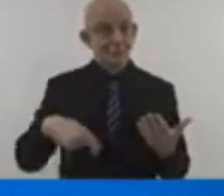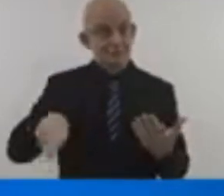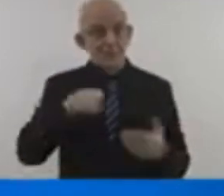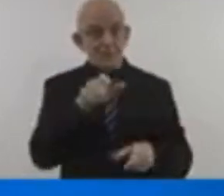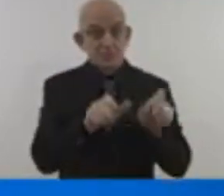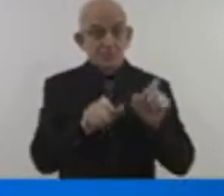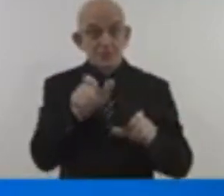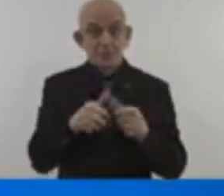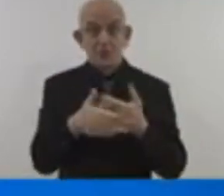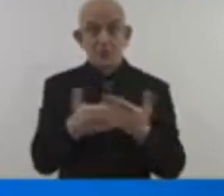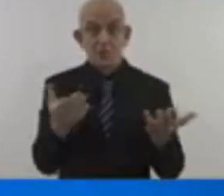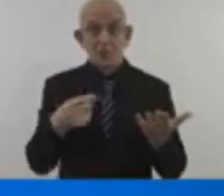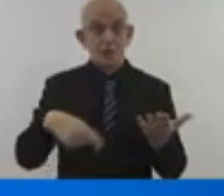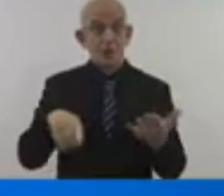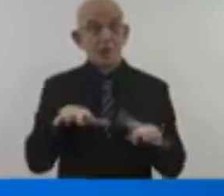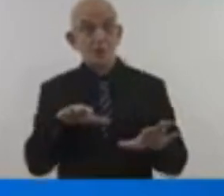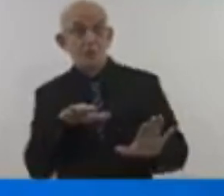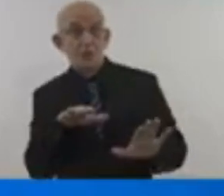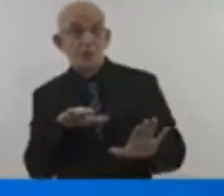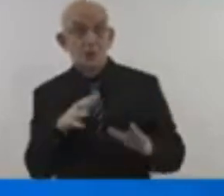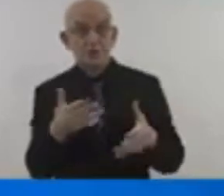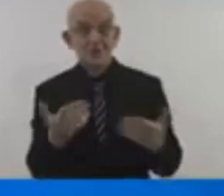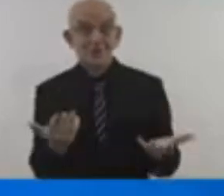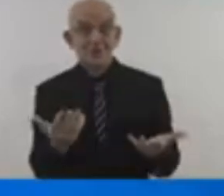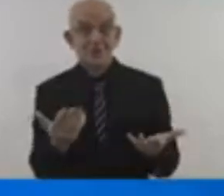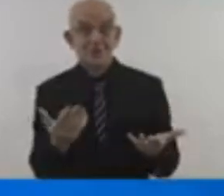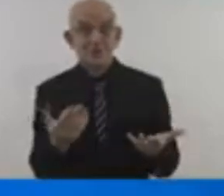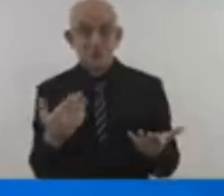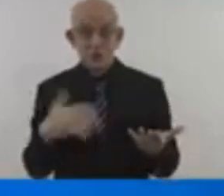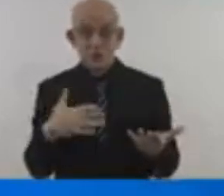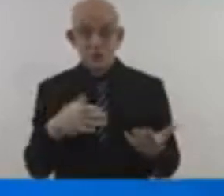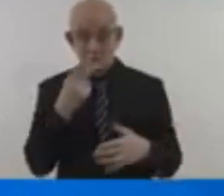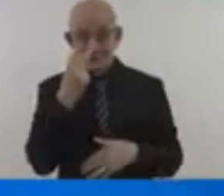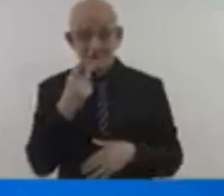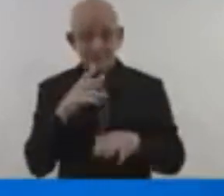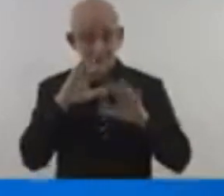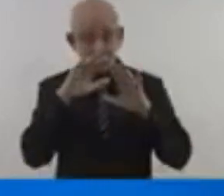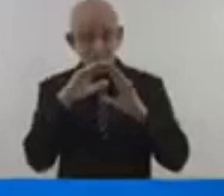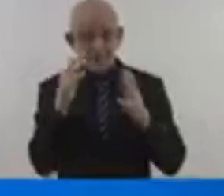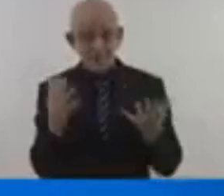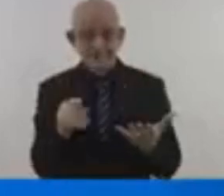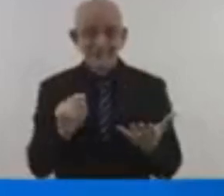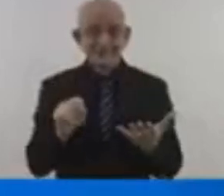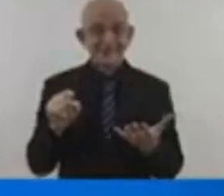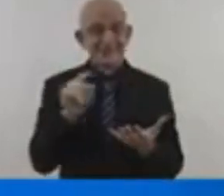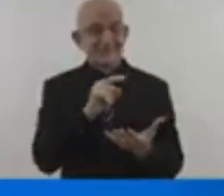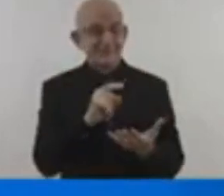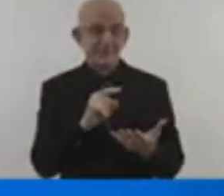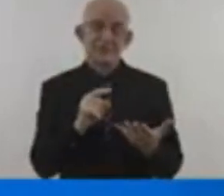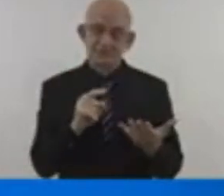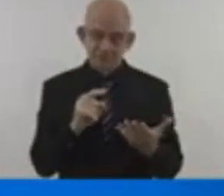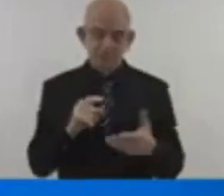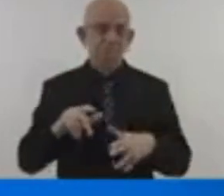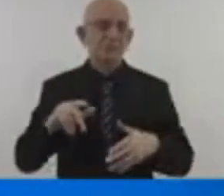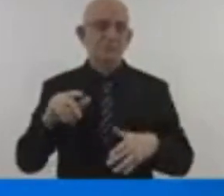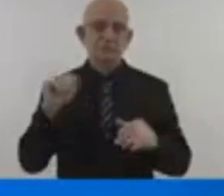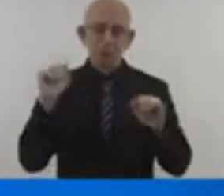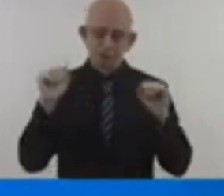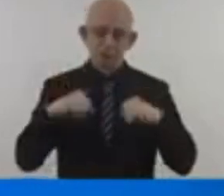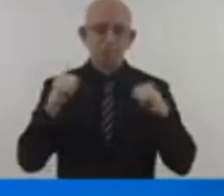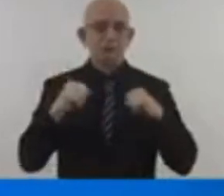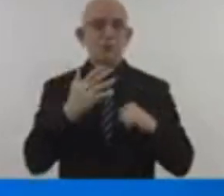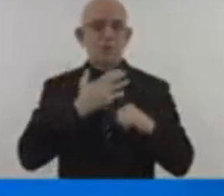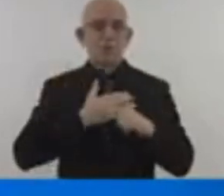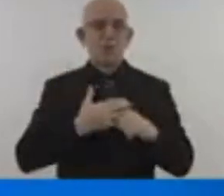action. Scientists, activists and young people are demanding change. They must be